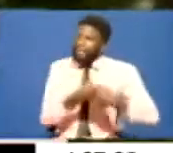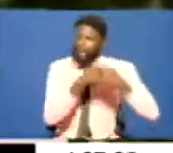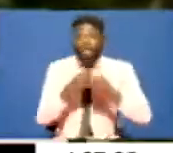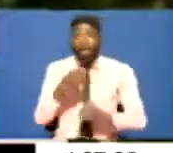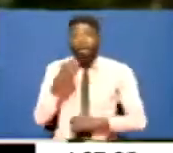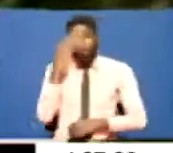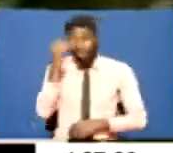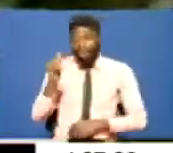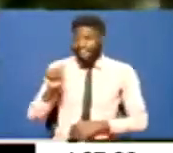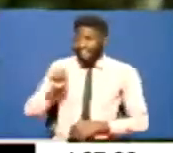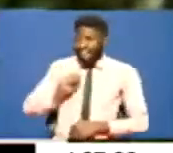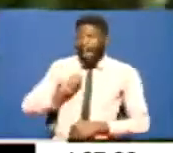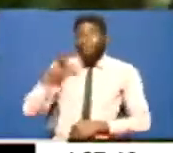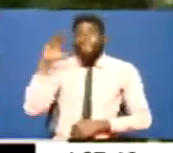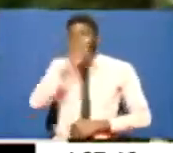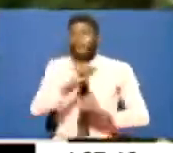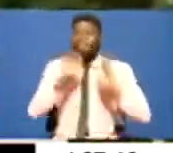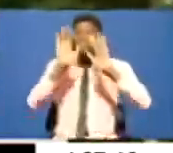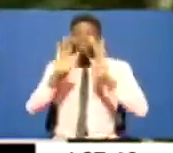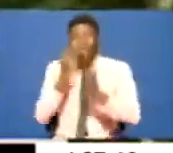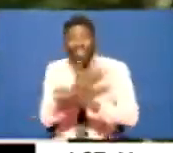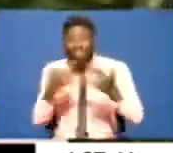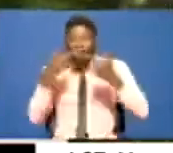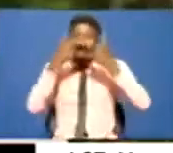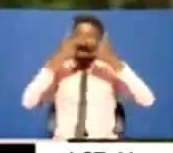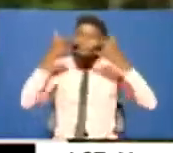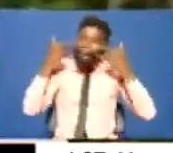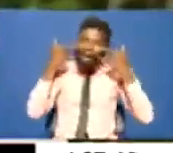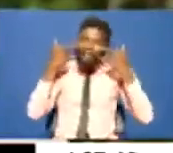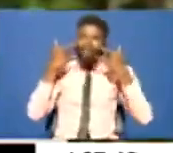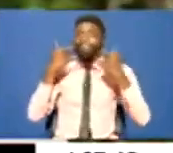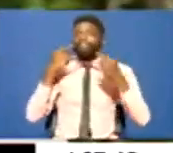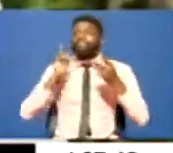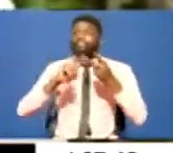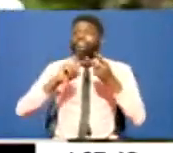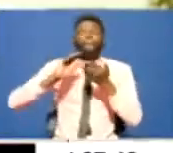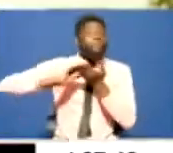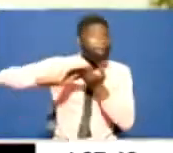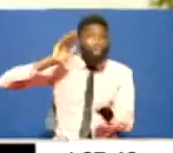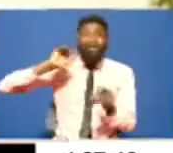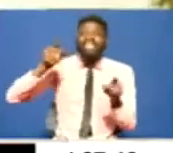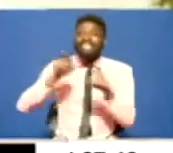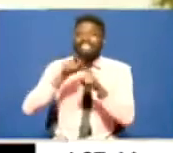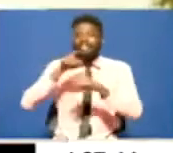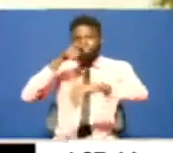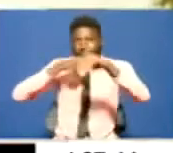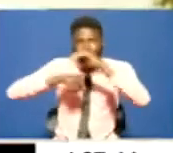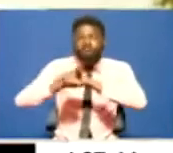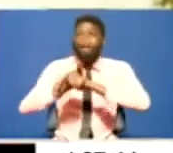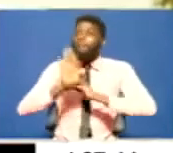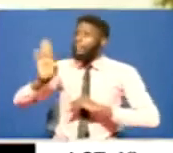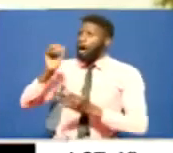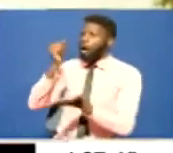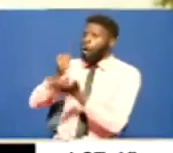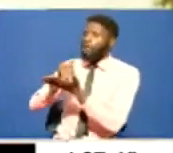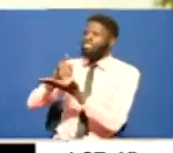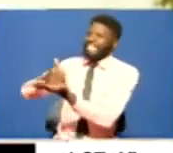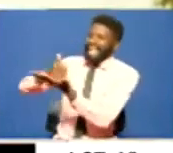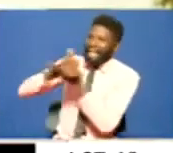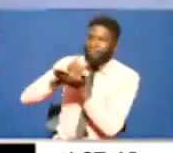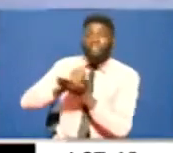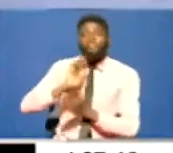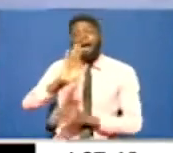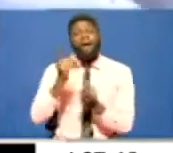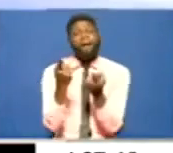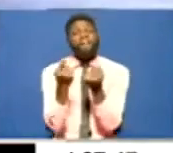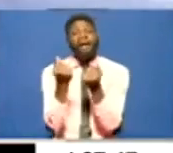have crucial facilities like masks and majority of them always go for office for help and it has really drained her finances to